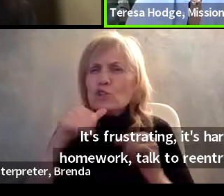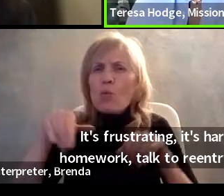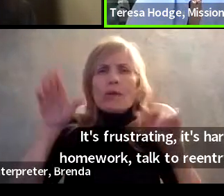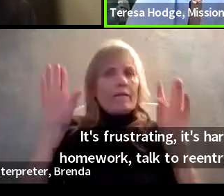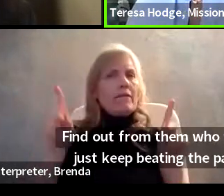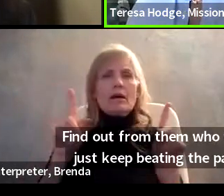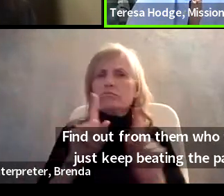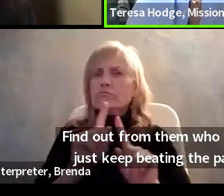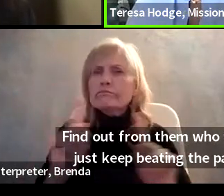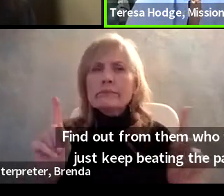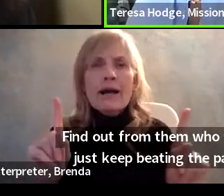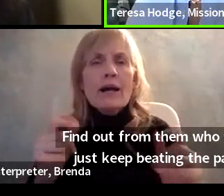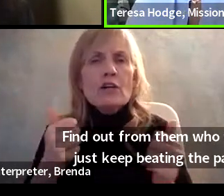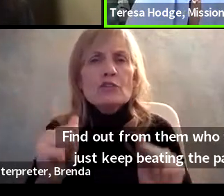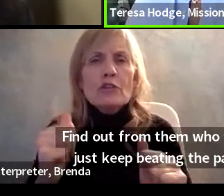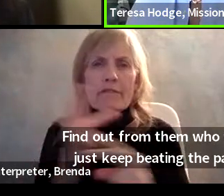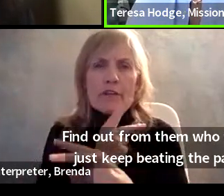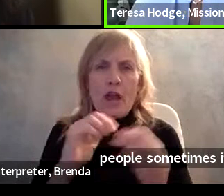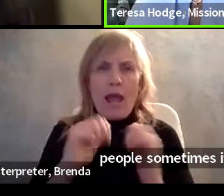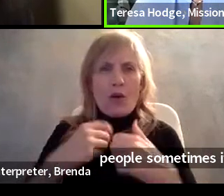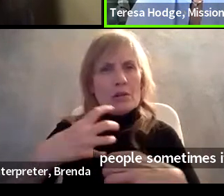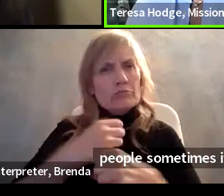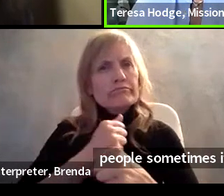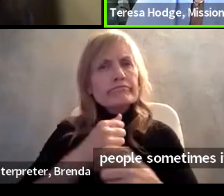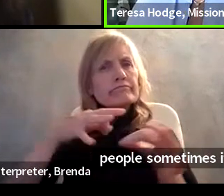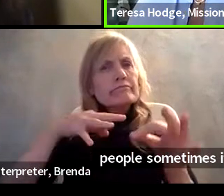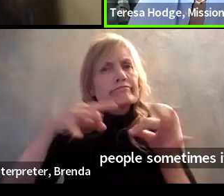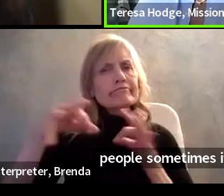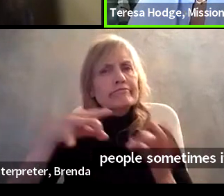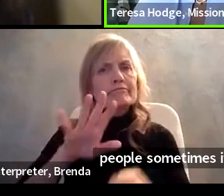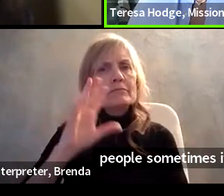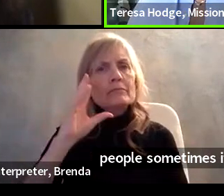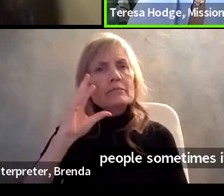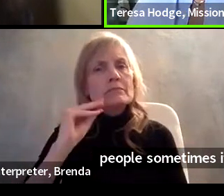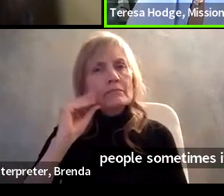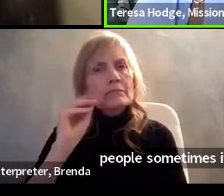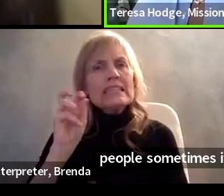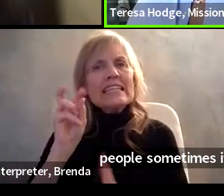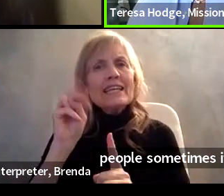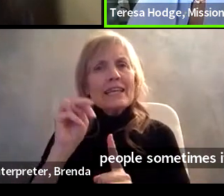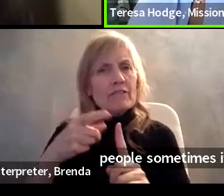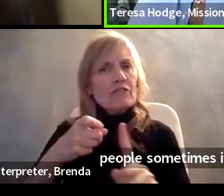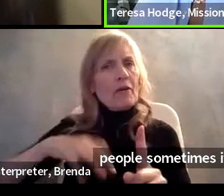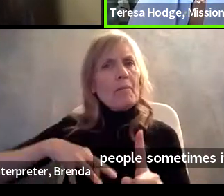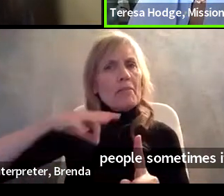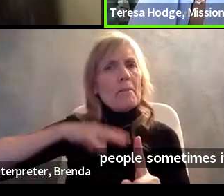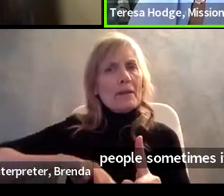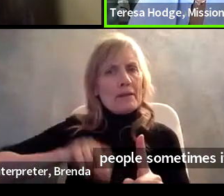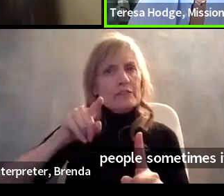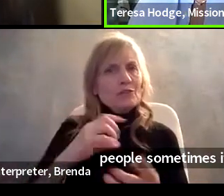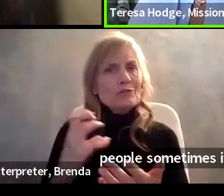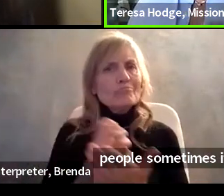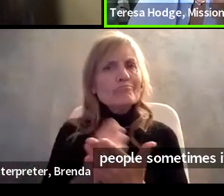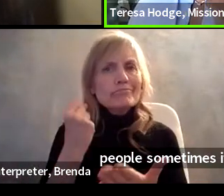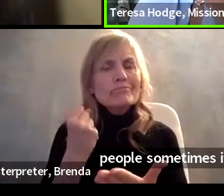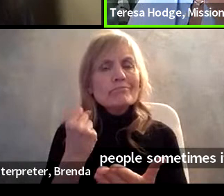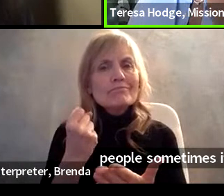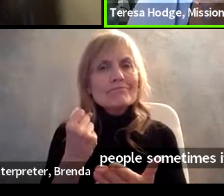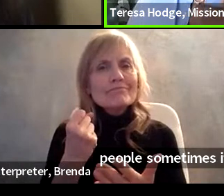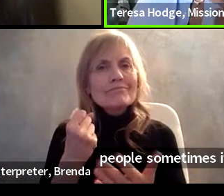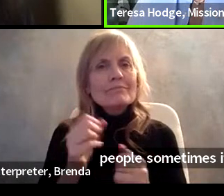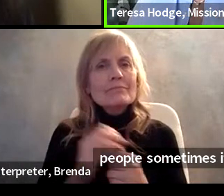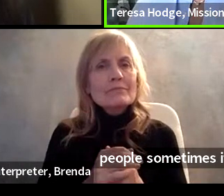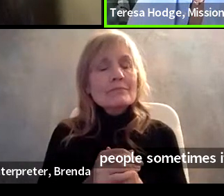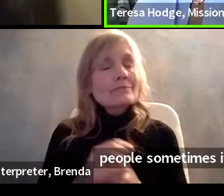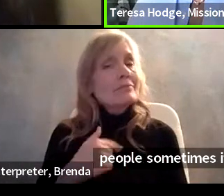find a way to summarize your experience. Even the work that you were doing in prison from an asset base. And, you know, I am just